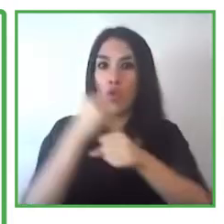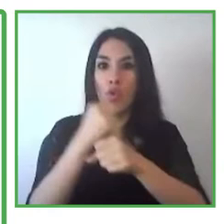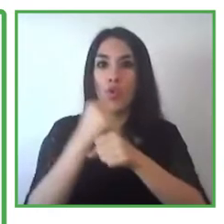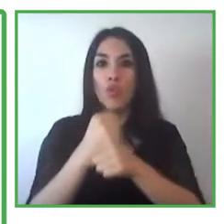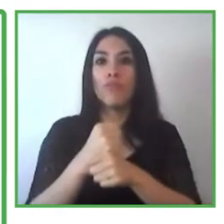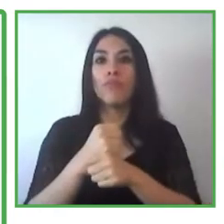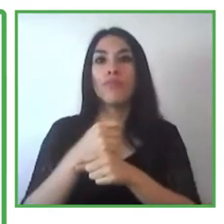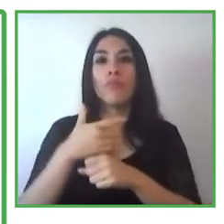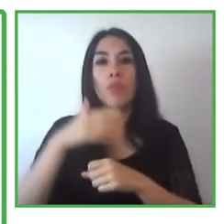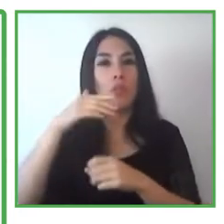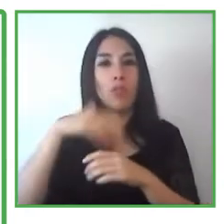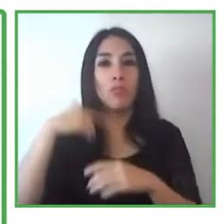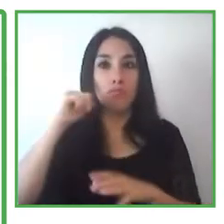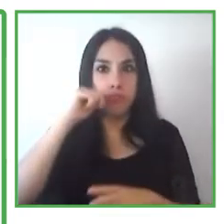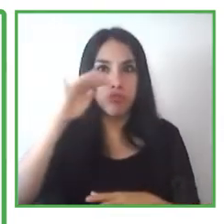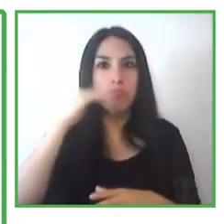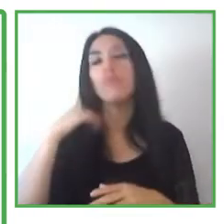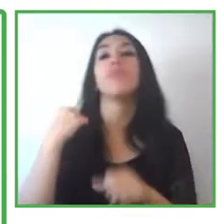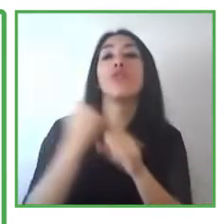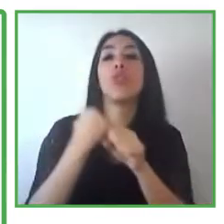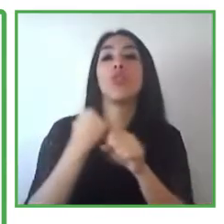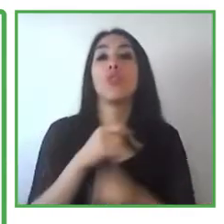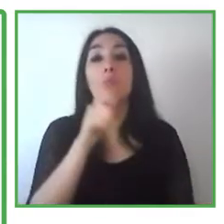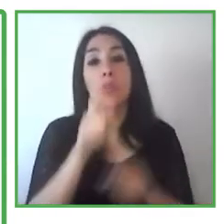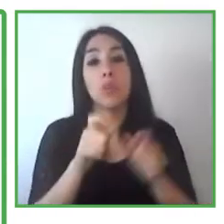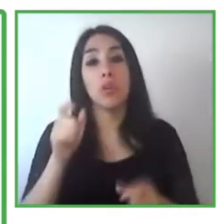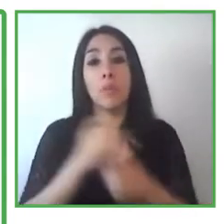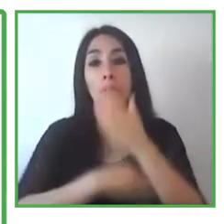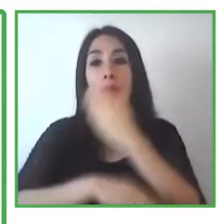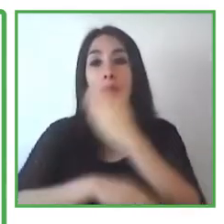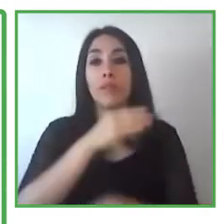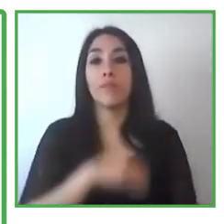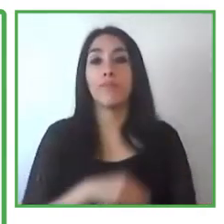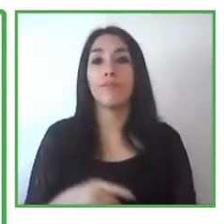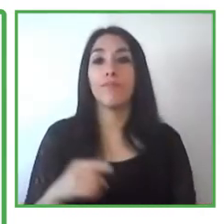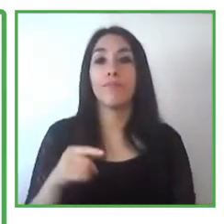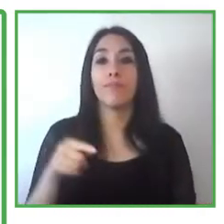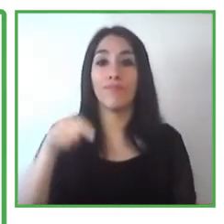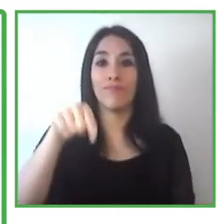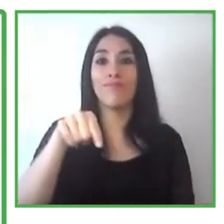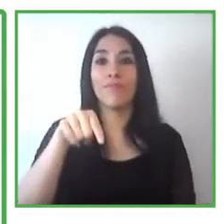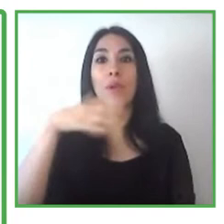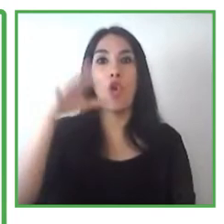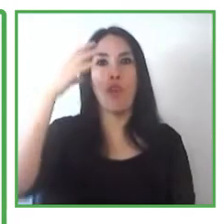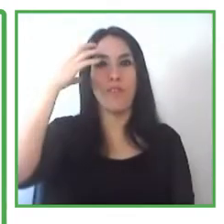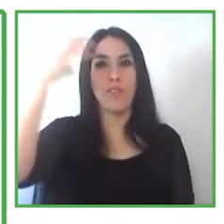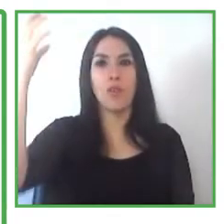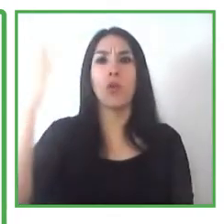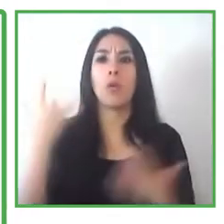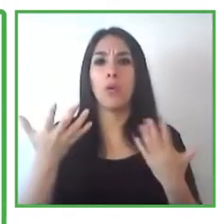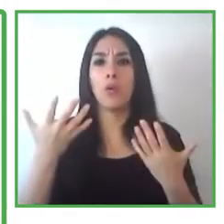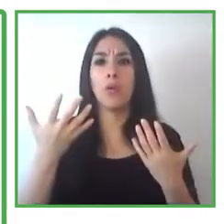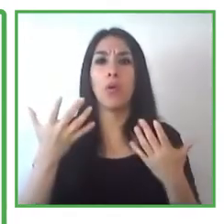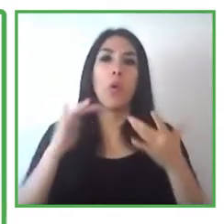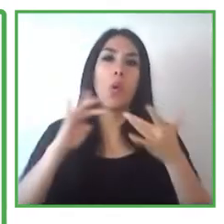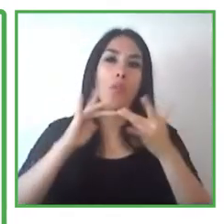people with disabilities. All of the people who come to our services in the virtual manner in